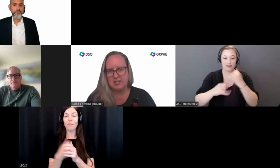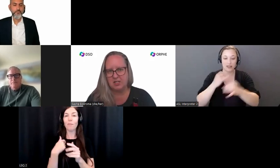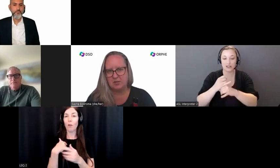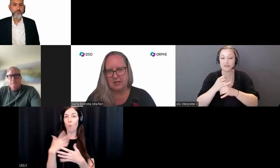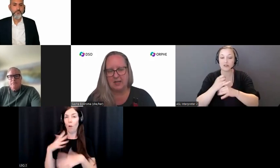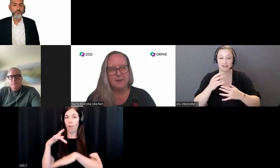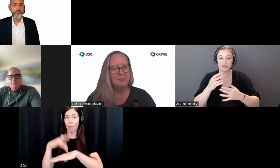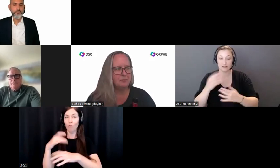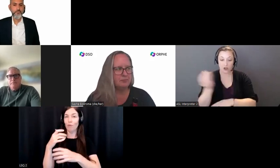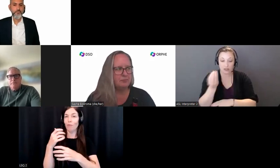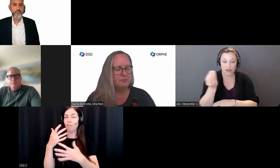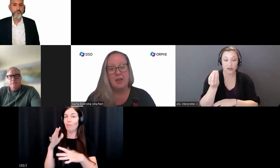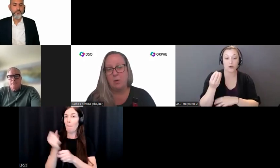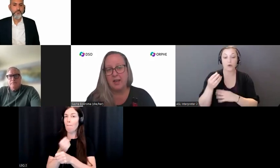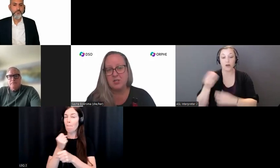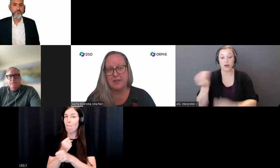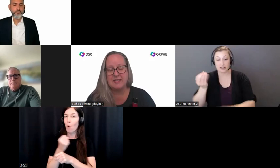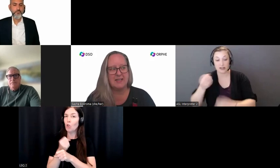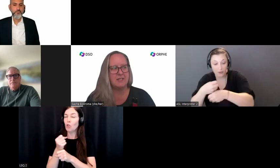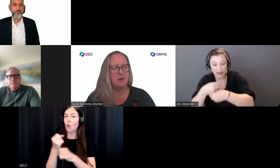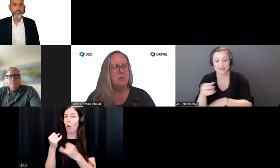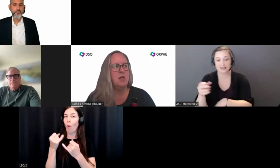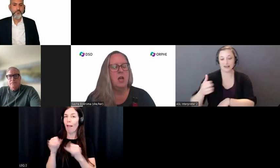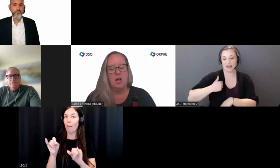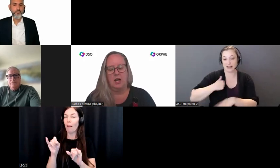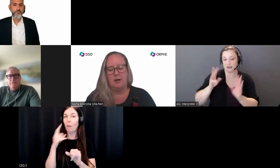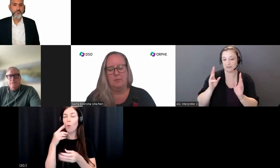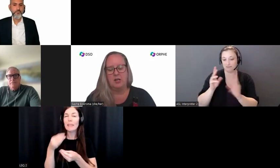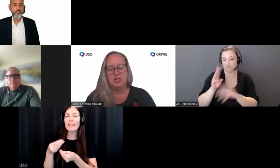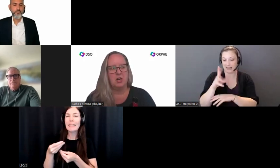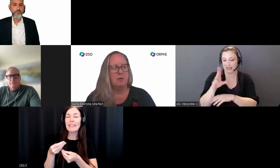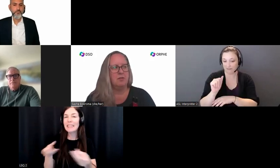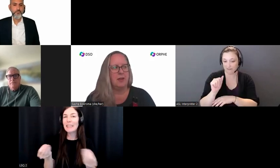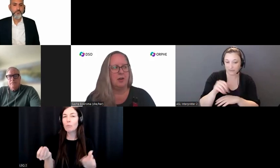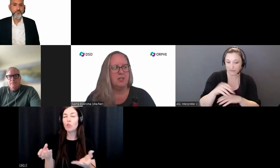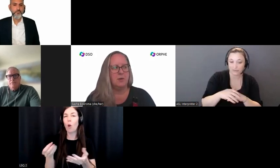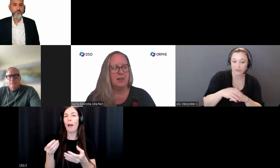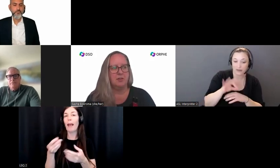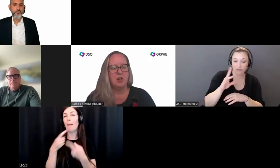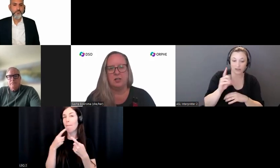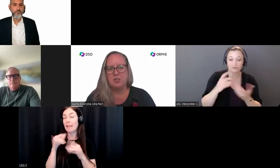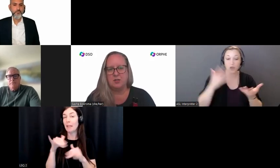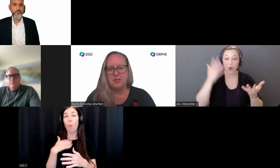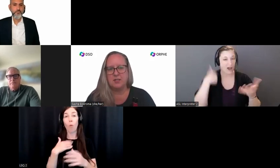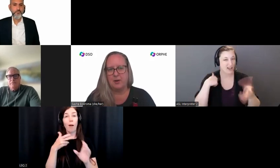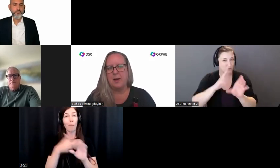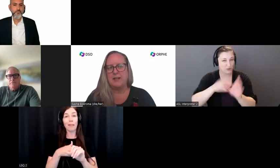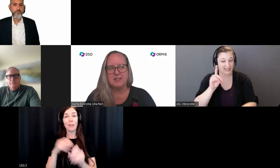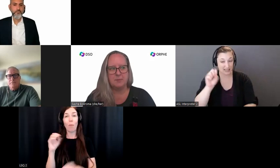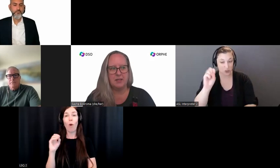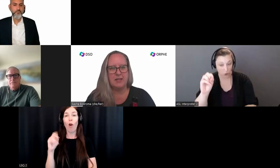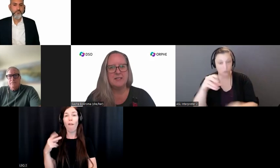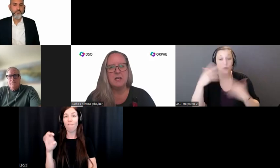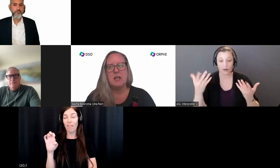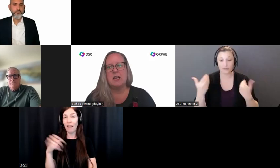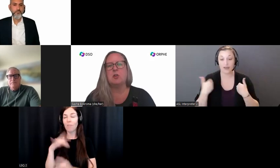and digital media. And why I joined the DSO? On sharing with my graduate level college students about my